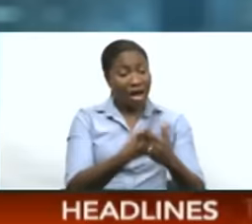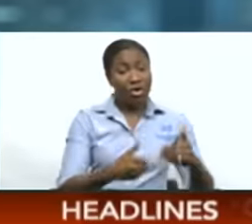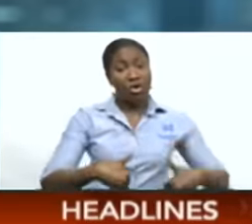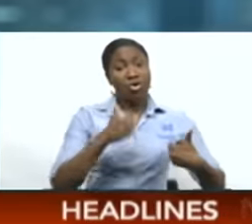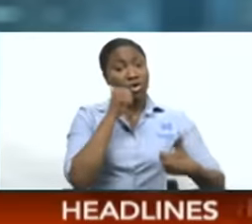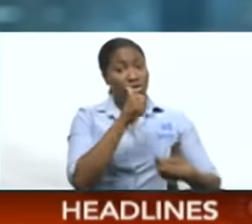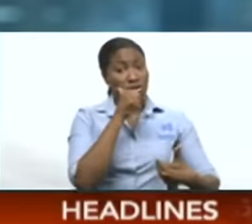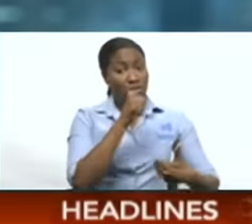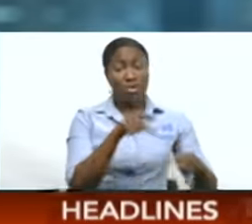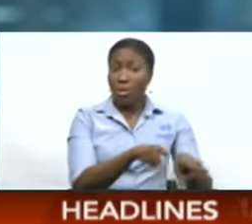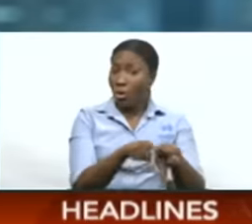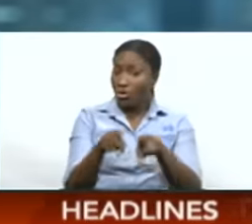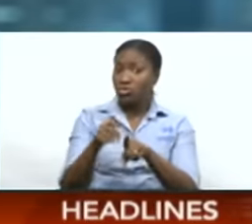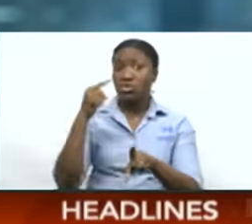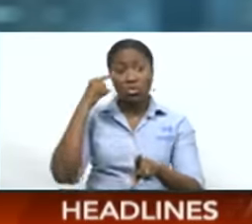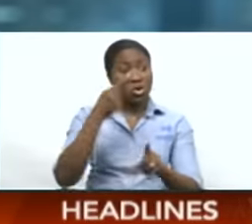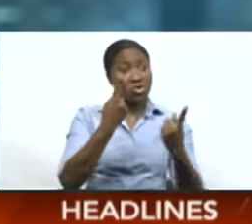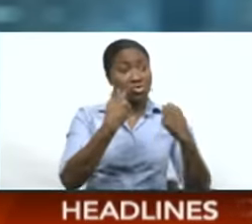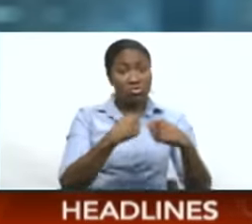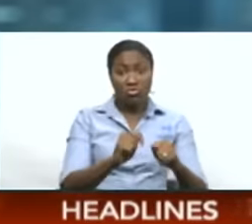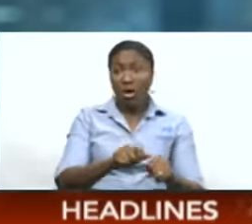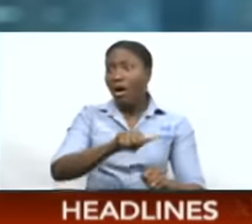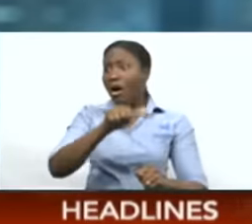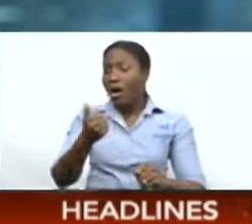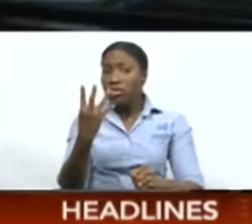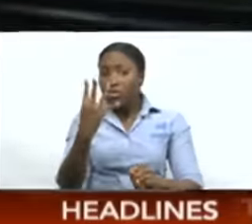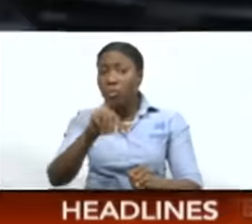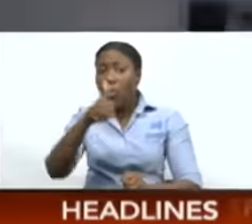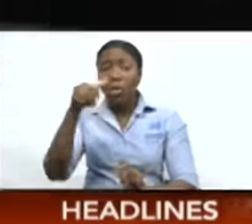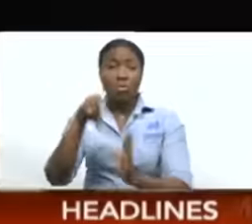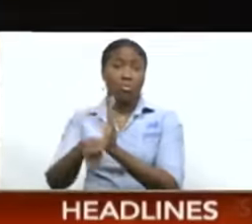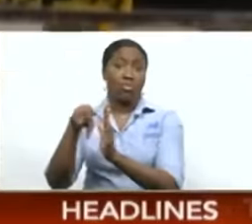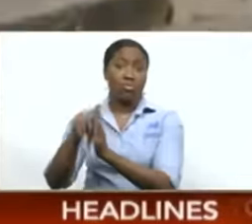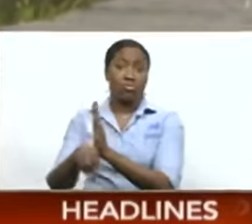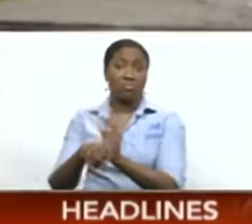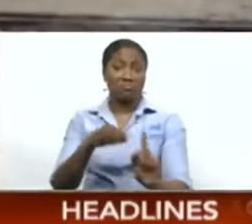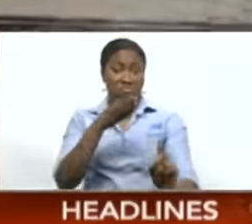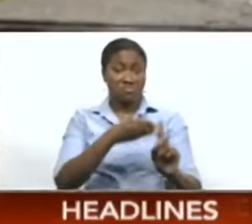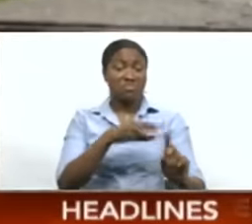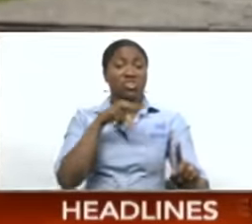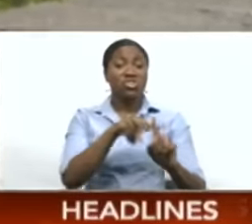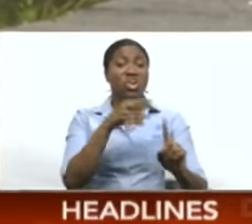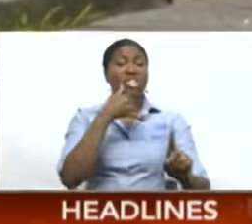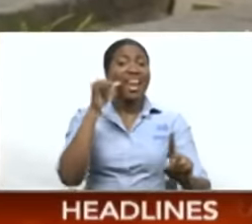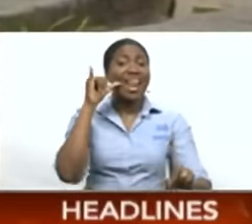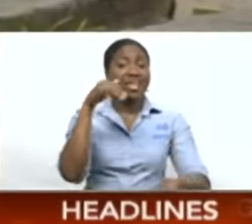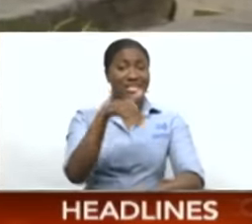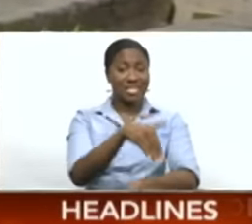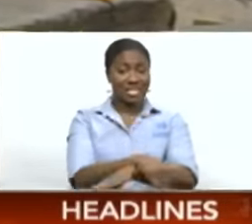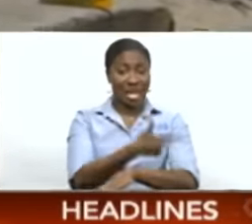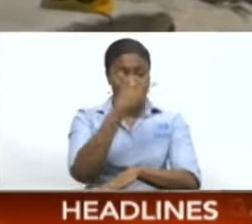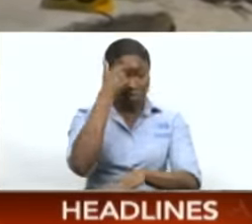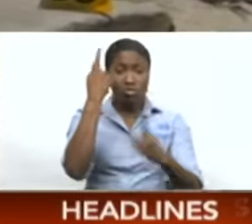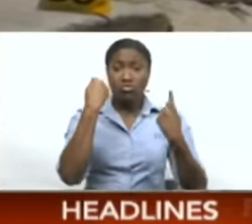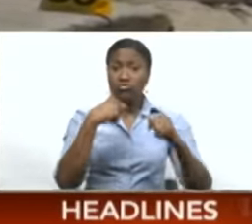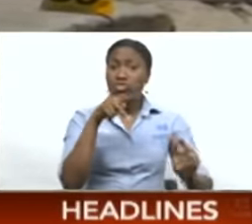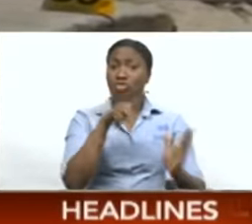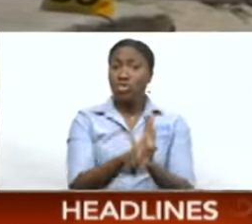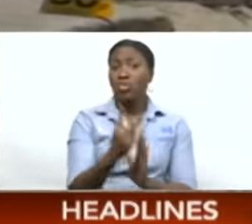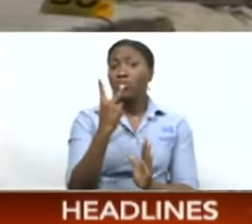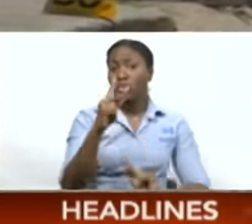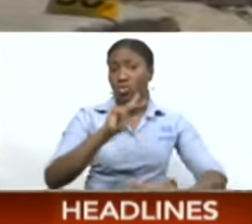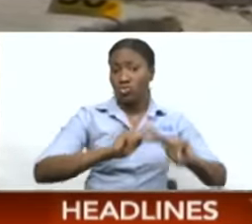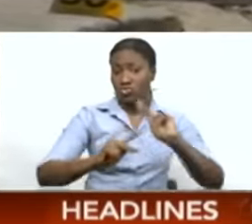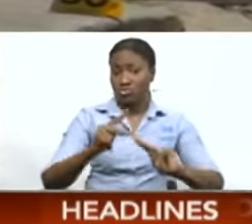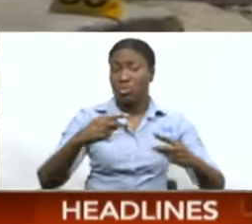all. He's also been accused of four other offenses. Emmanuel Joseph was charged last night with two counts of attempted murder, possession of a